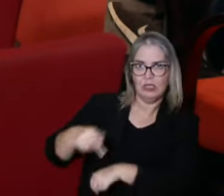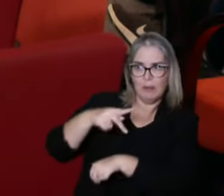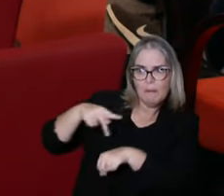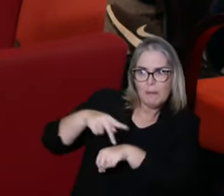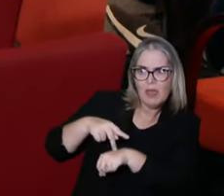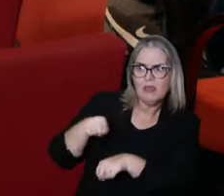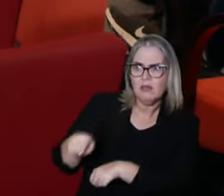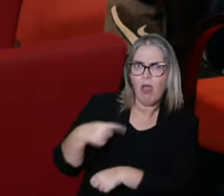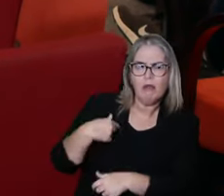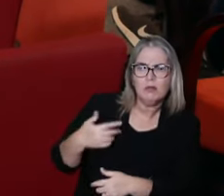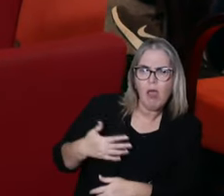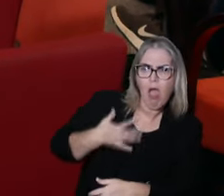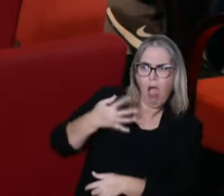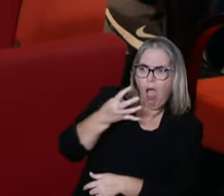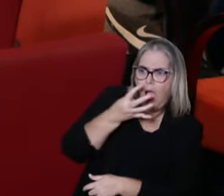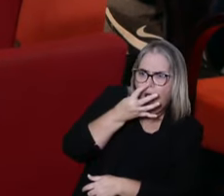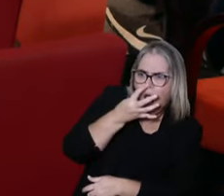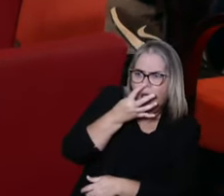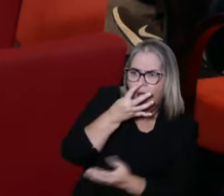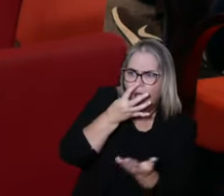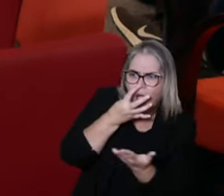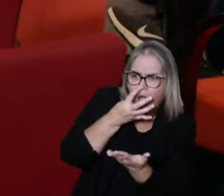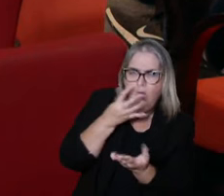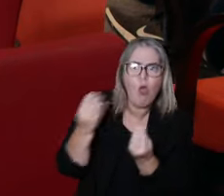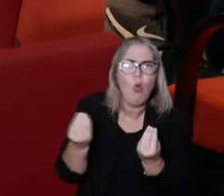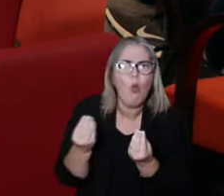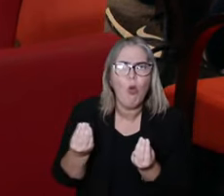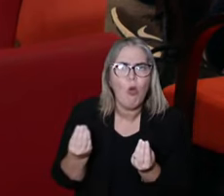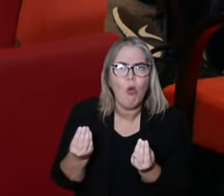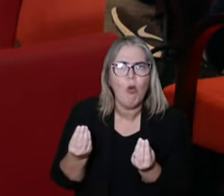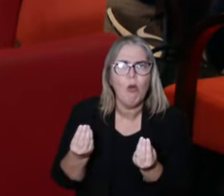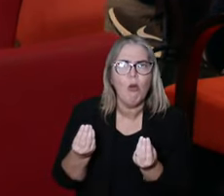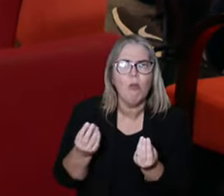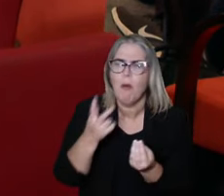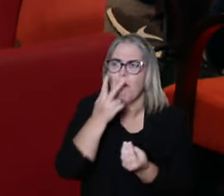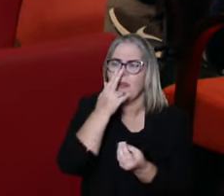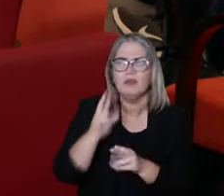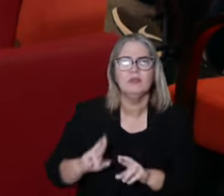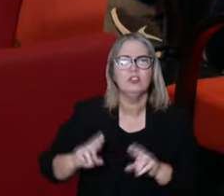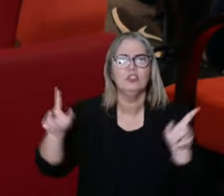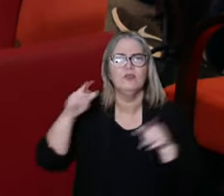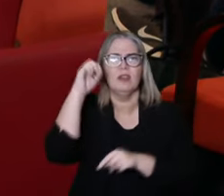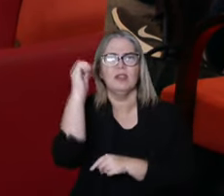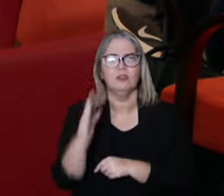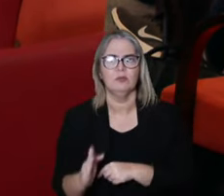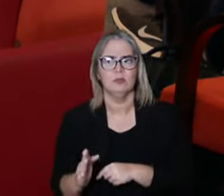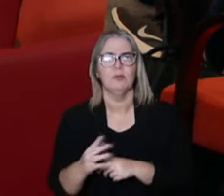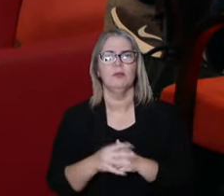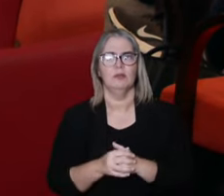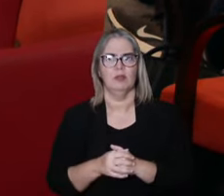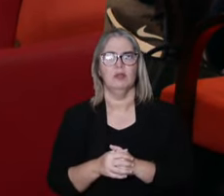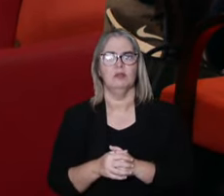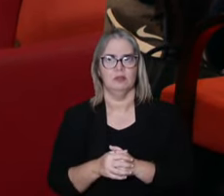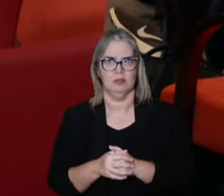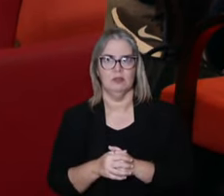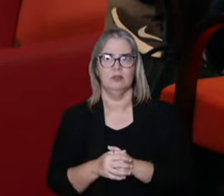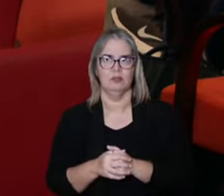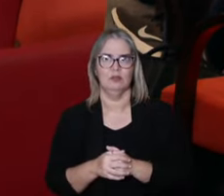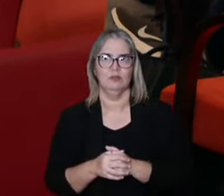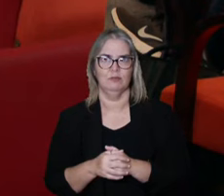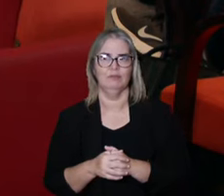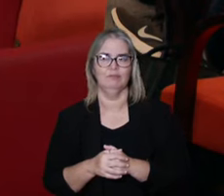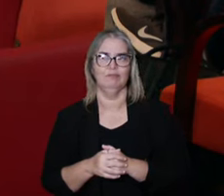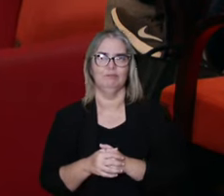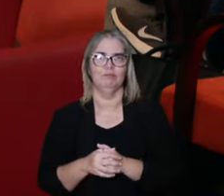for China, and they get amazed by seeing something that's unknown from us.